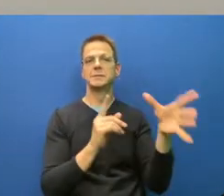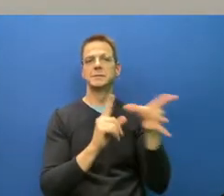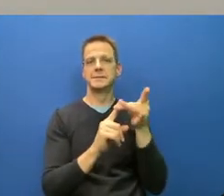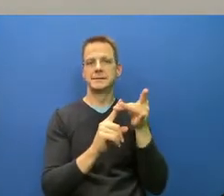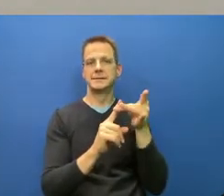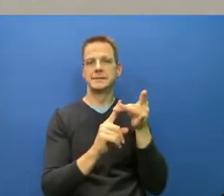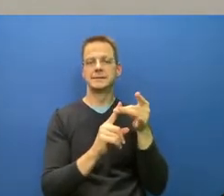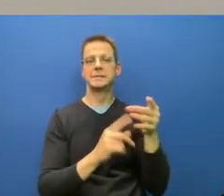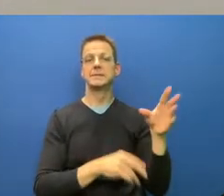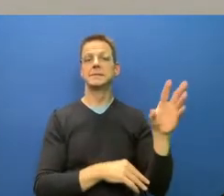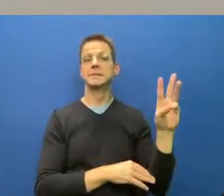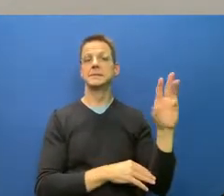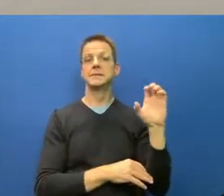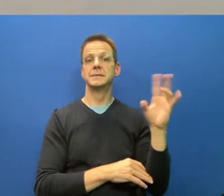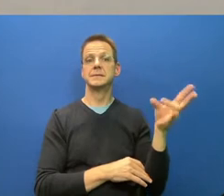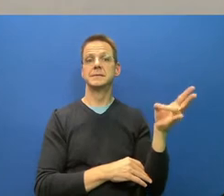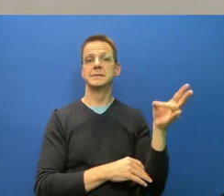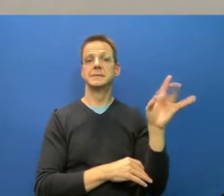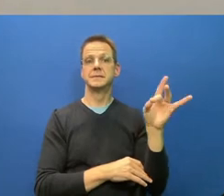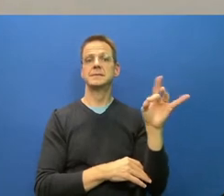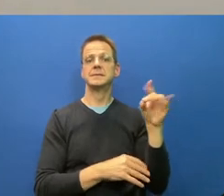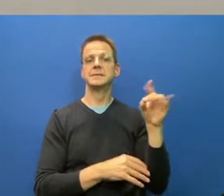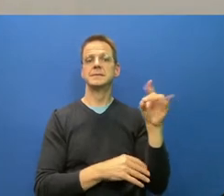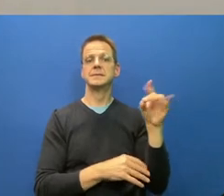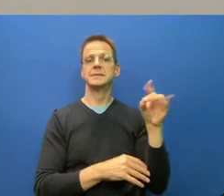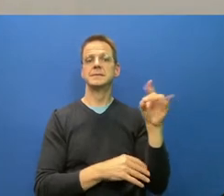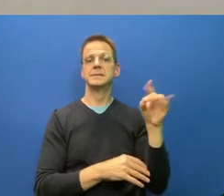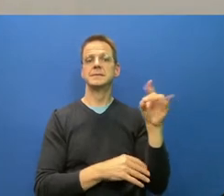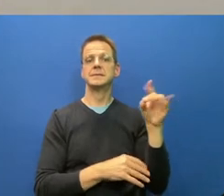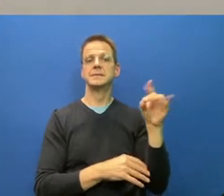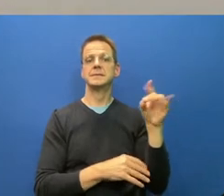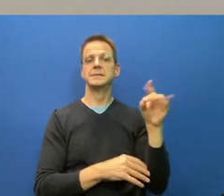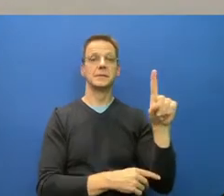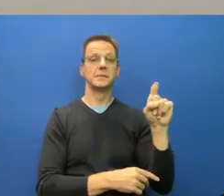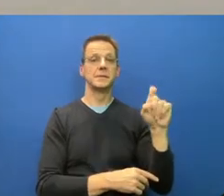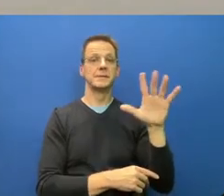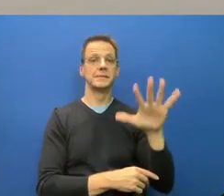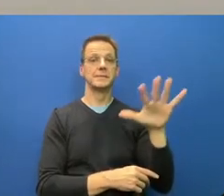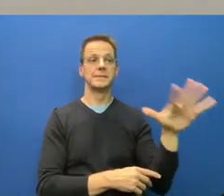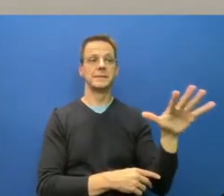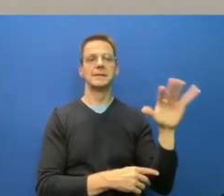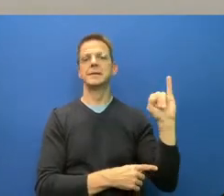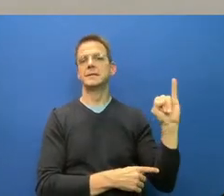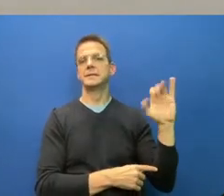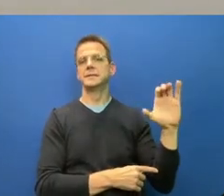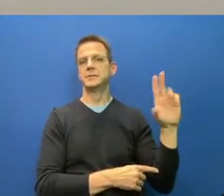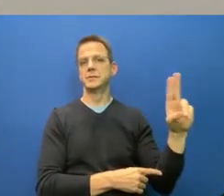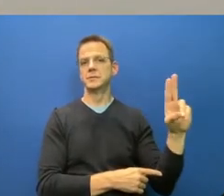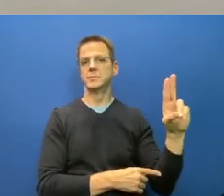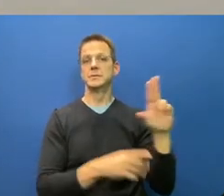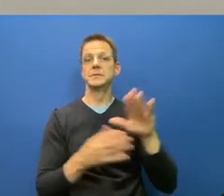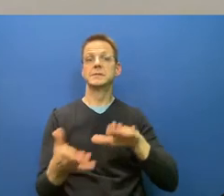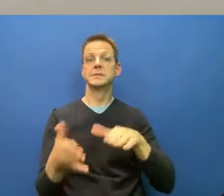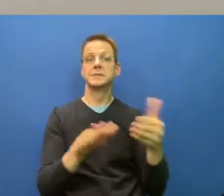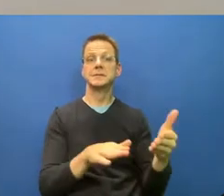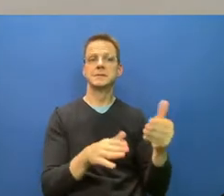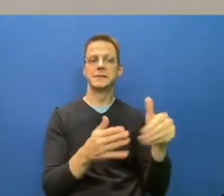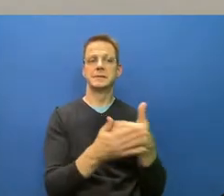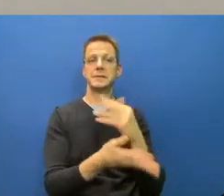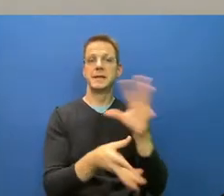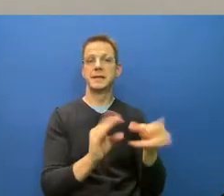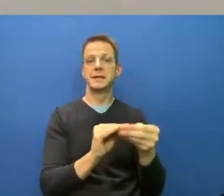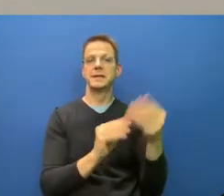ICU. And we have 14 new deaths. Condolences to everybody who lost their loved ones.